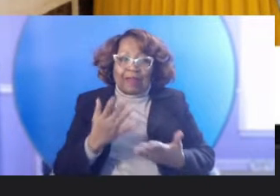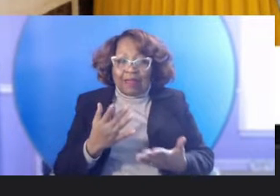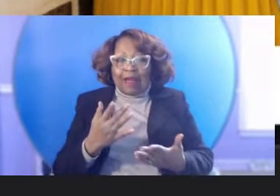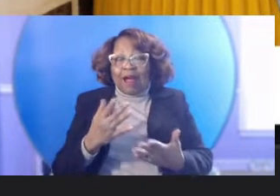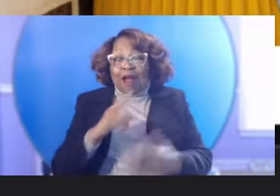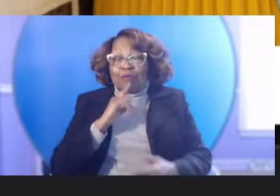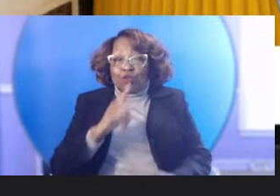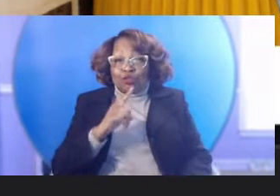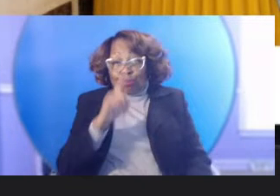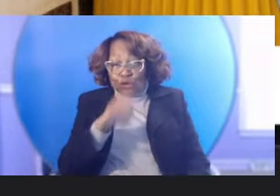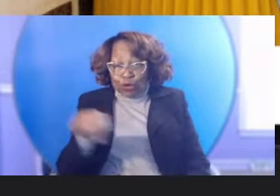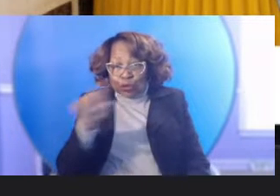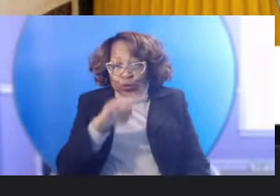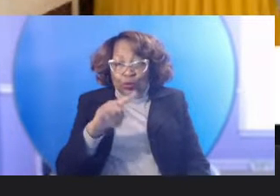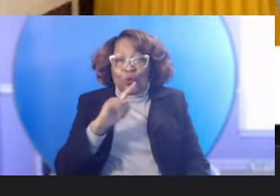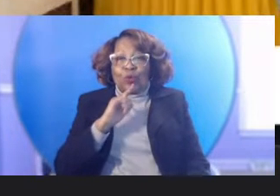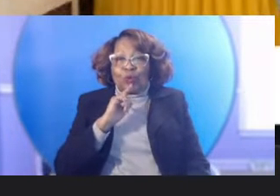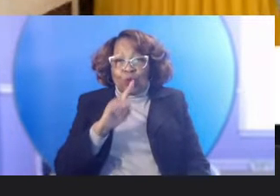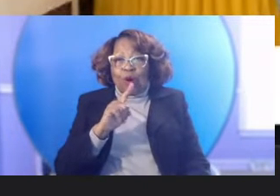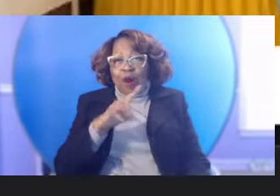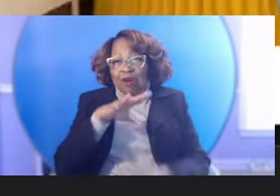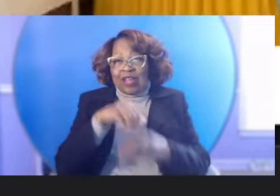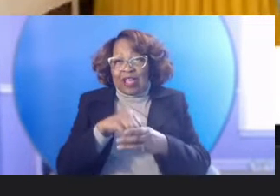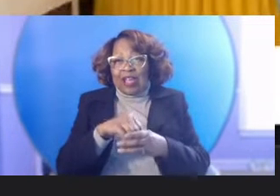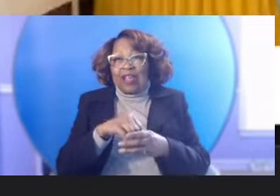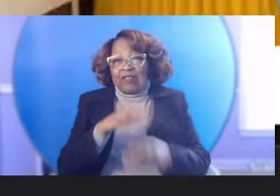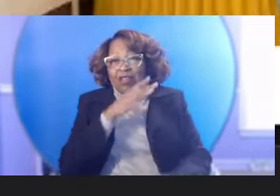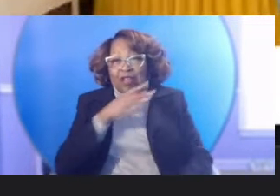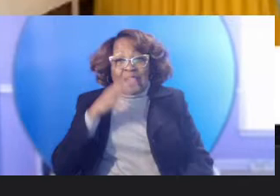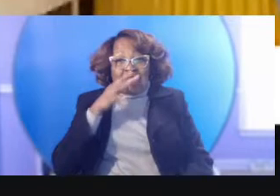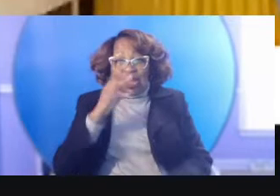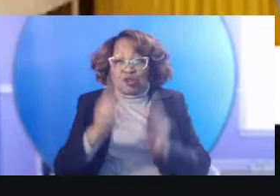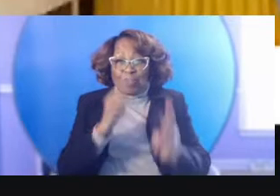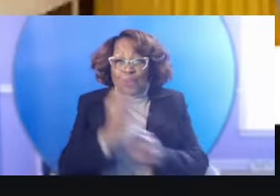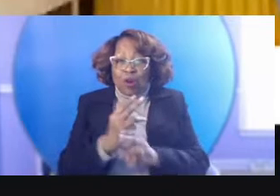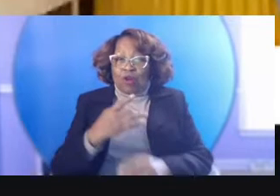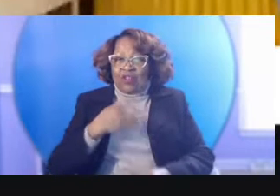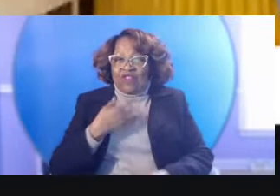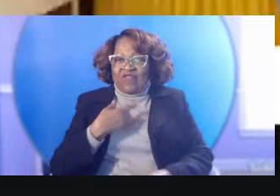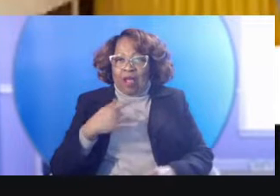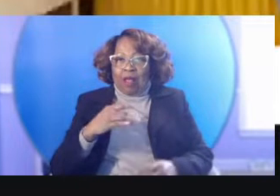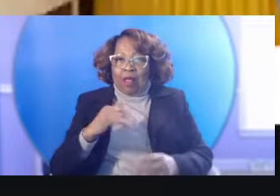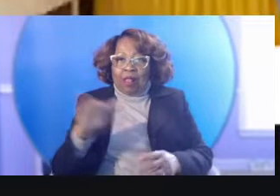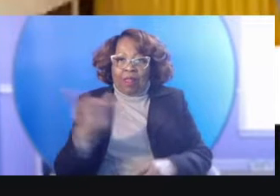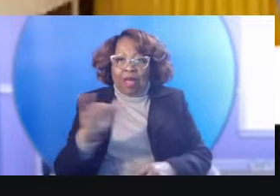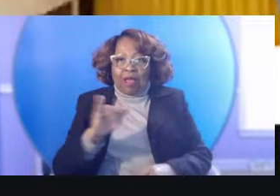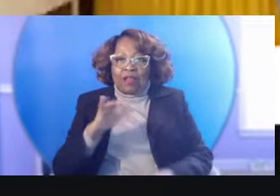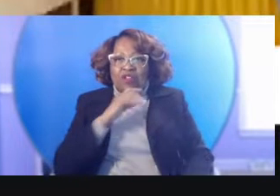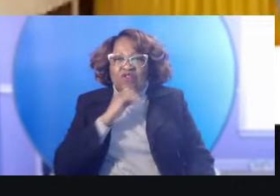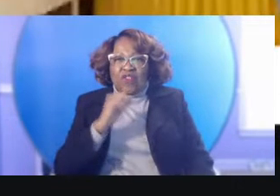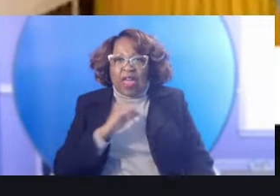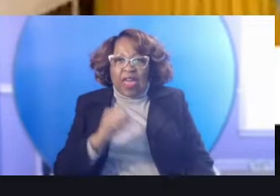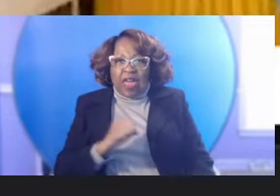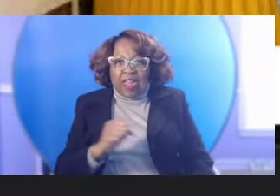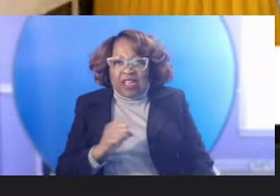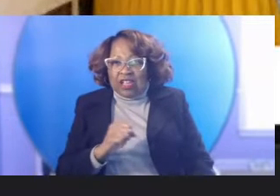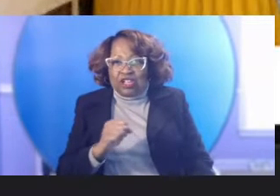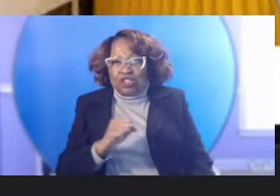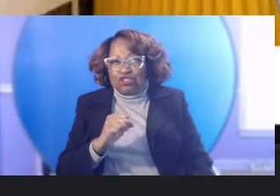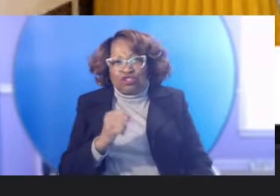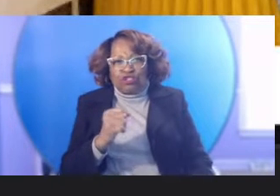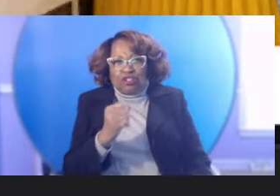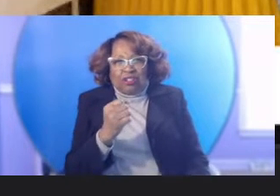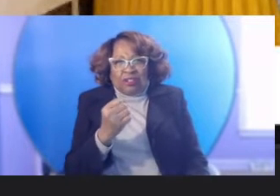of you who are in the ag world feel like you may have aged, um, uh, a decade or so in the last two years as well.